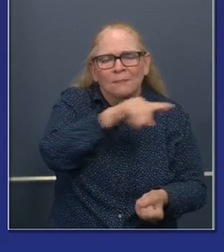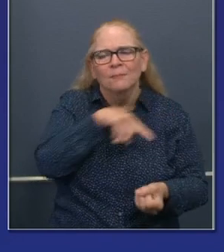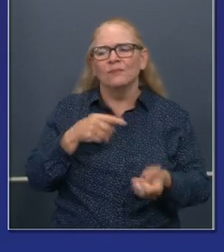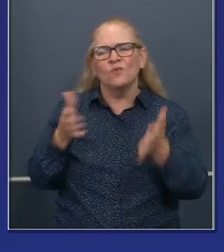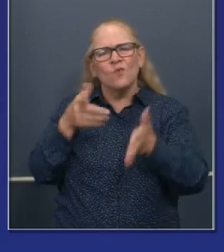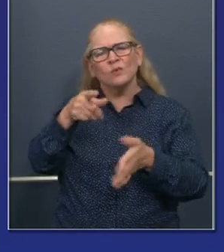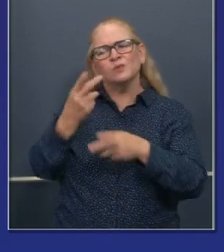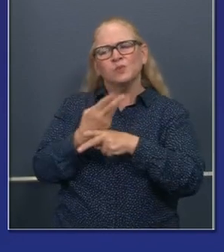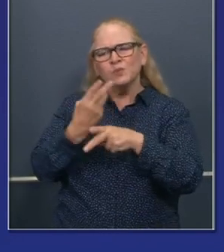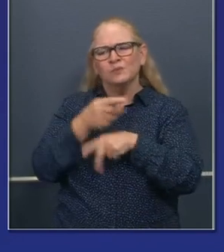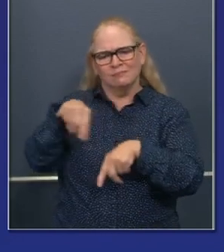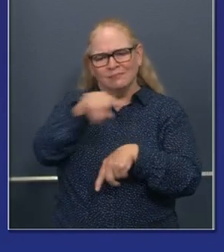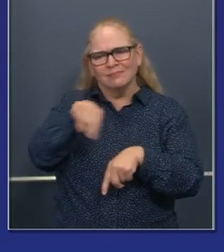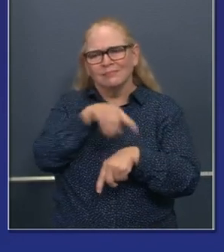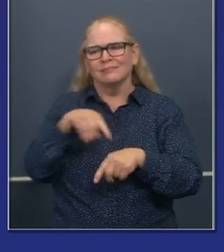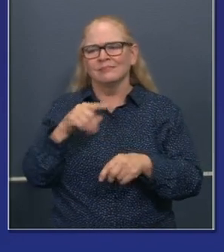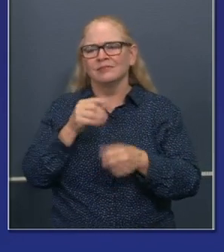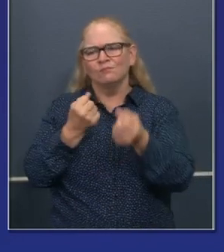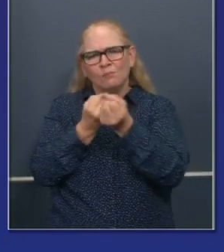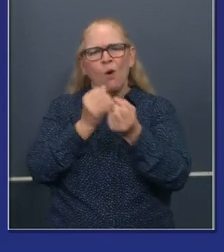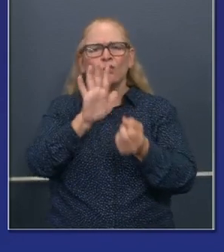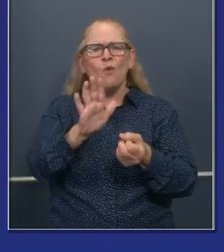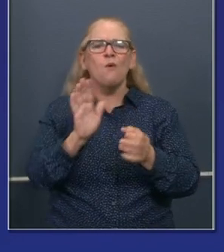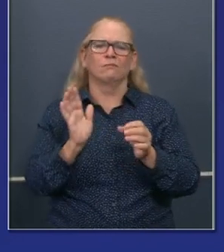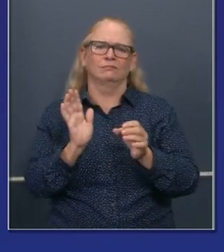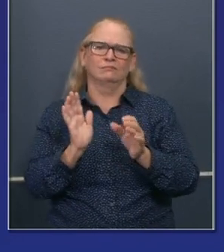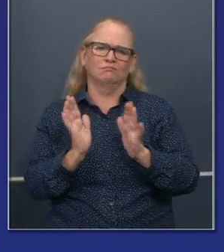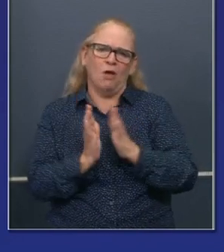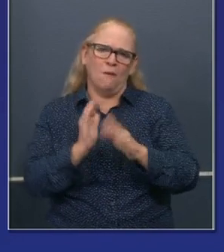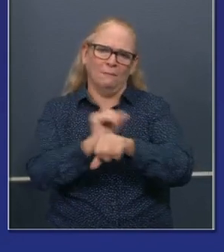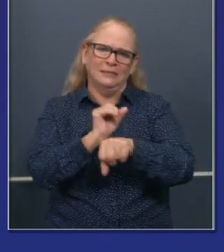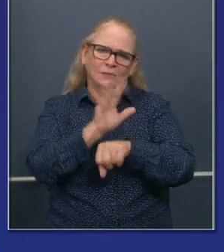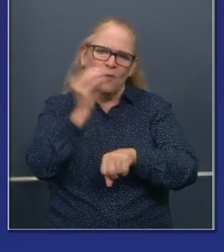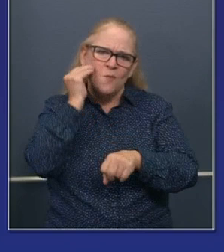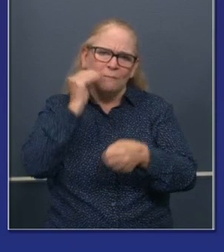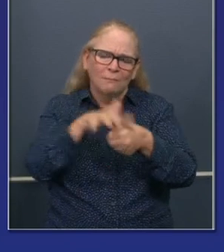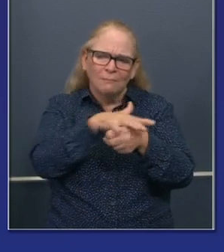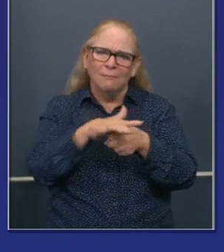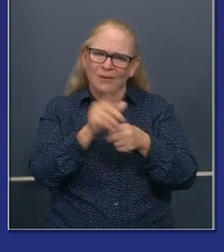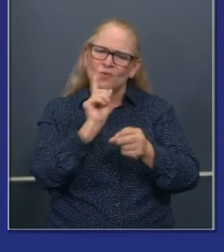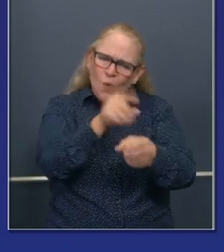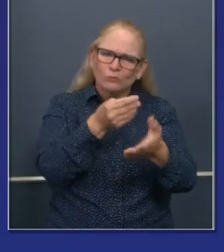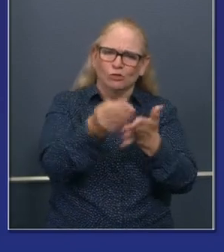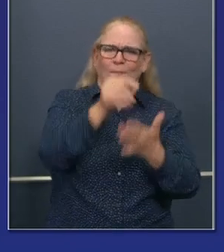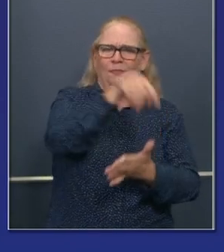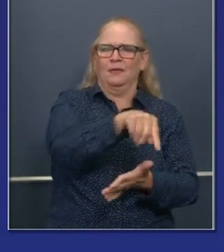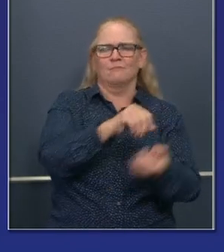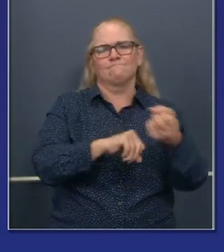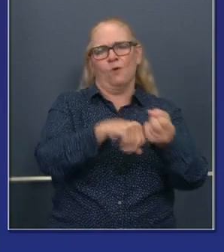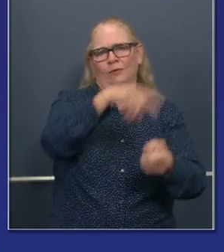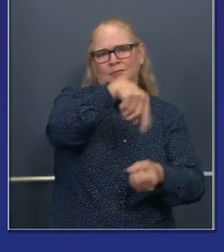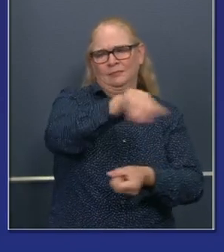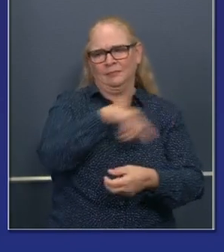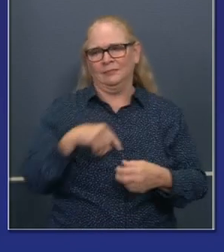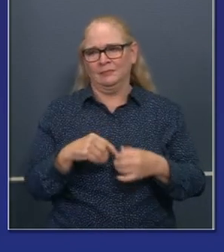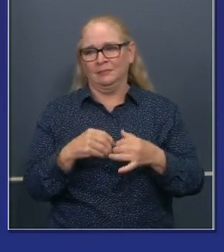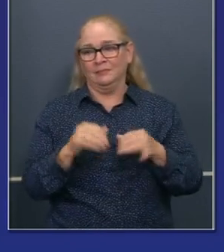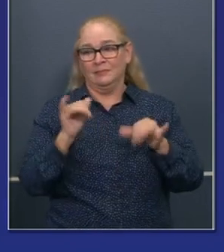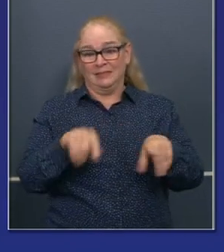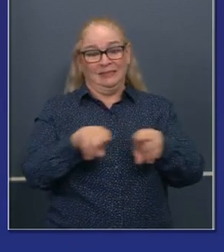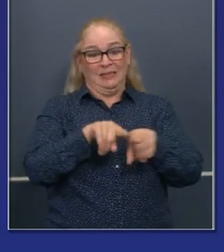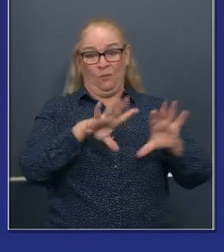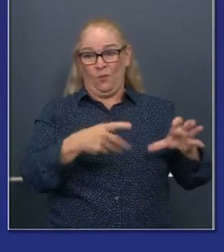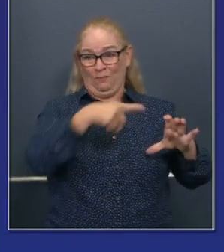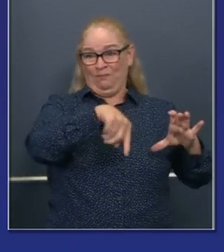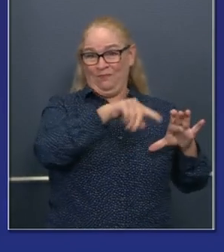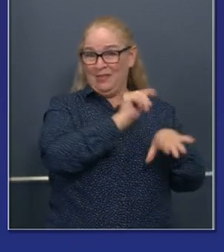that support through this very difficult and trying time. We also had 90 members of that 100 member task force, which I can assure